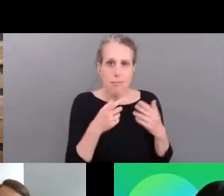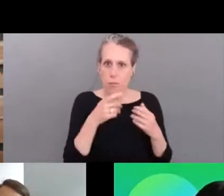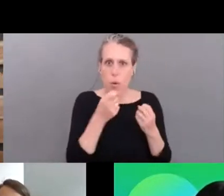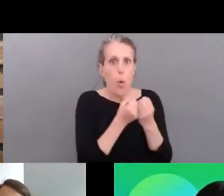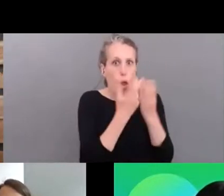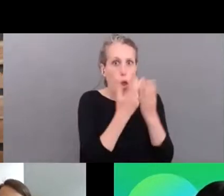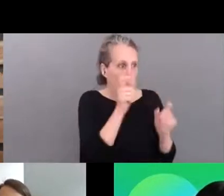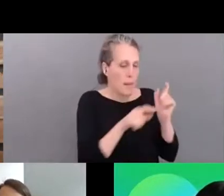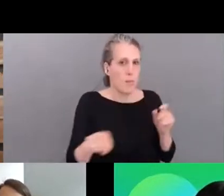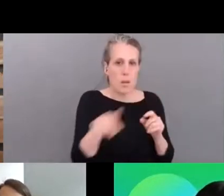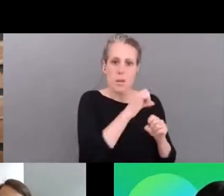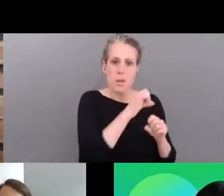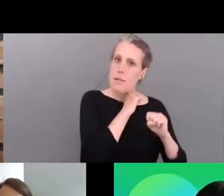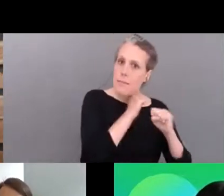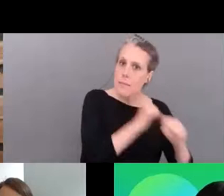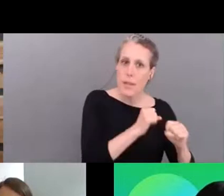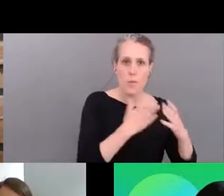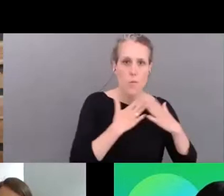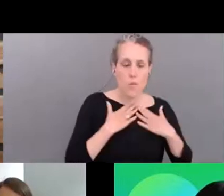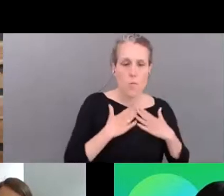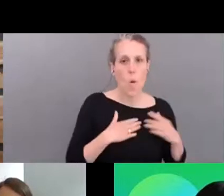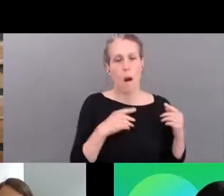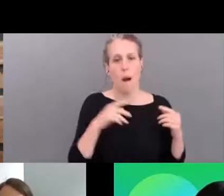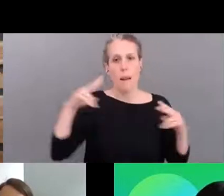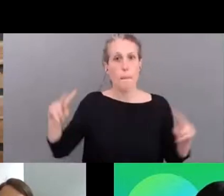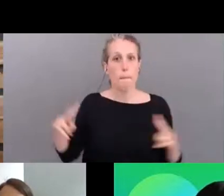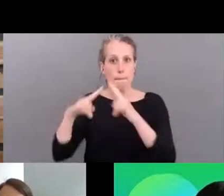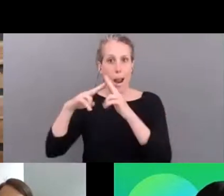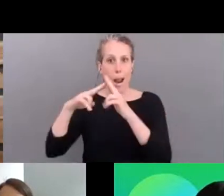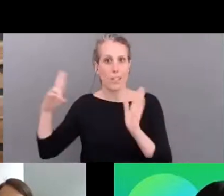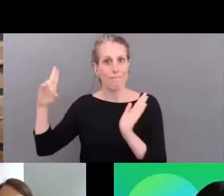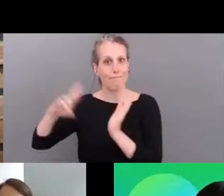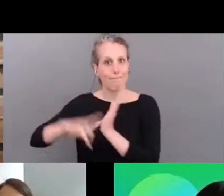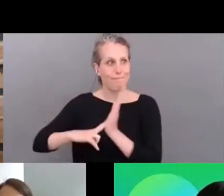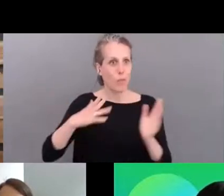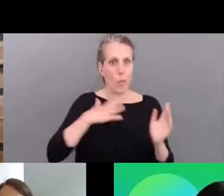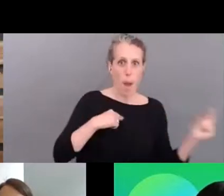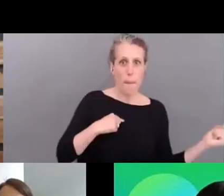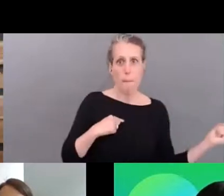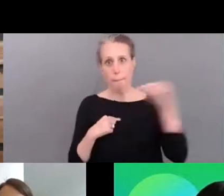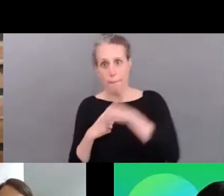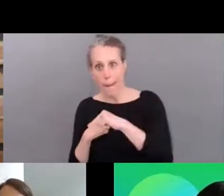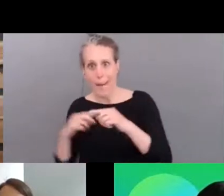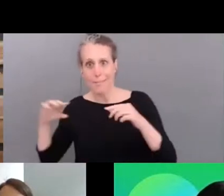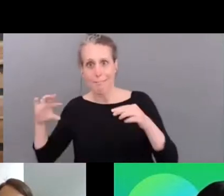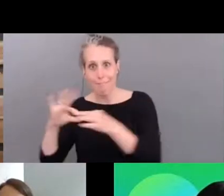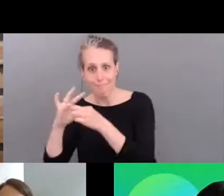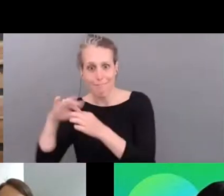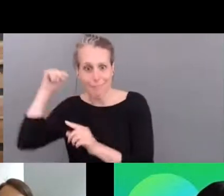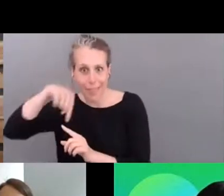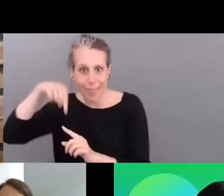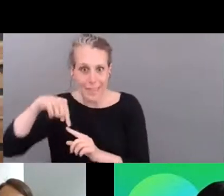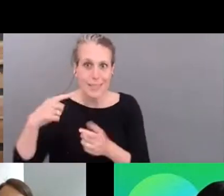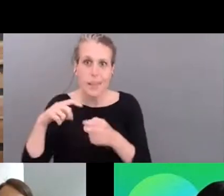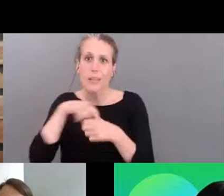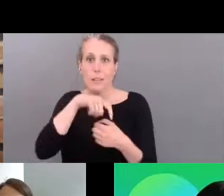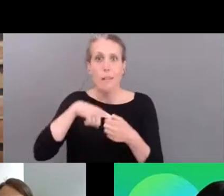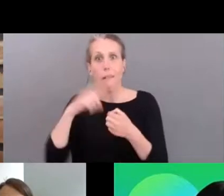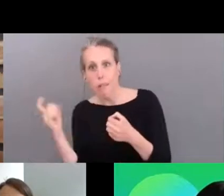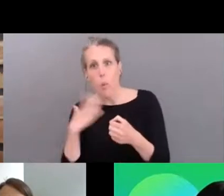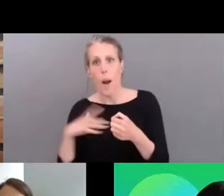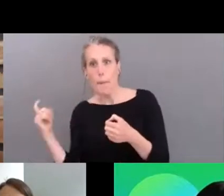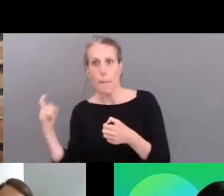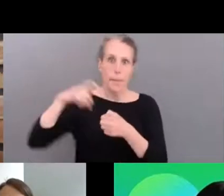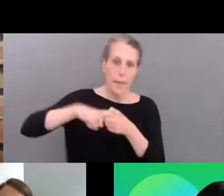committed to getting back into the paris accord uh and so on that basis you know we've gained knowledge from them expertise